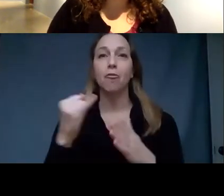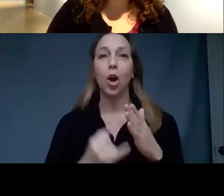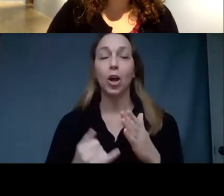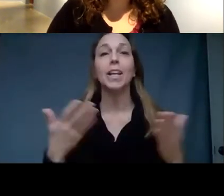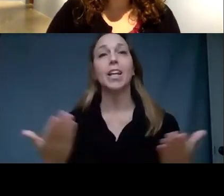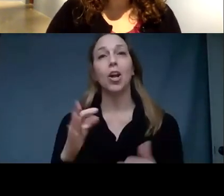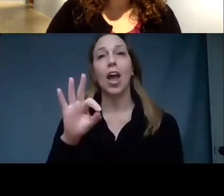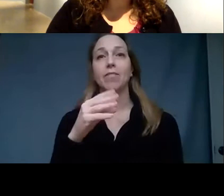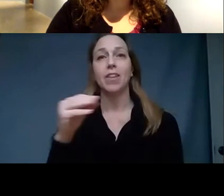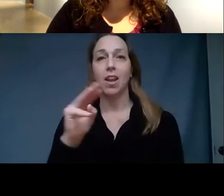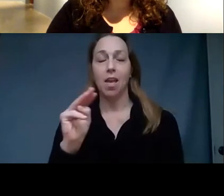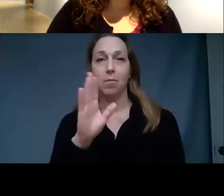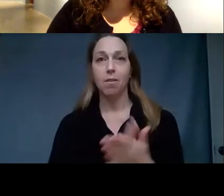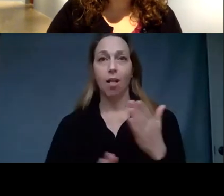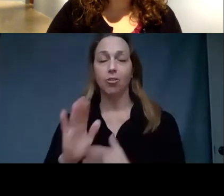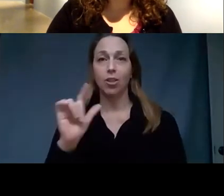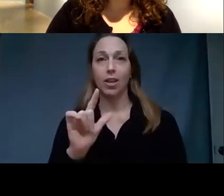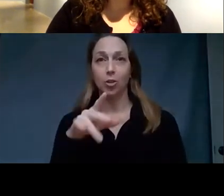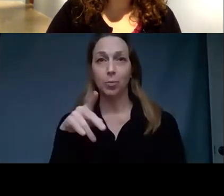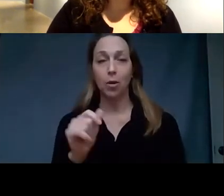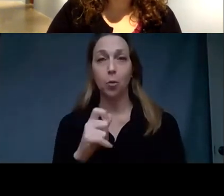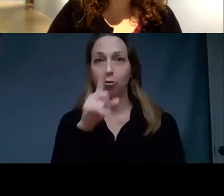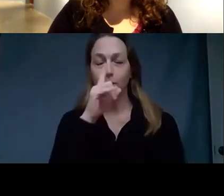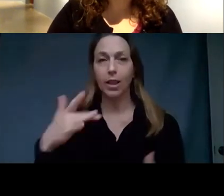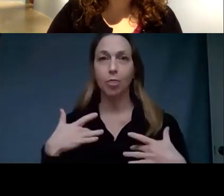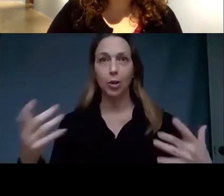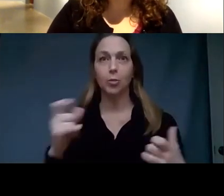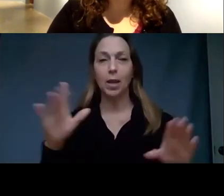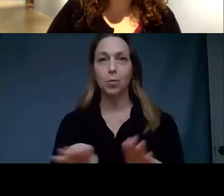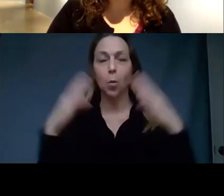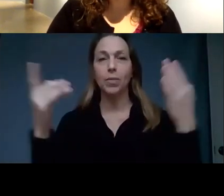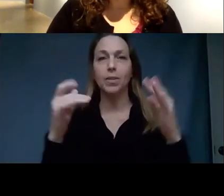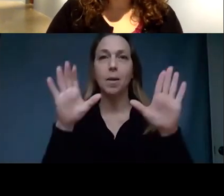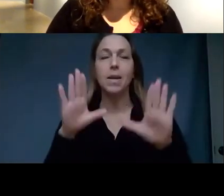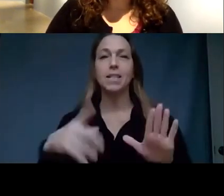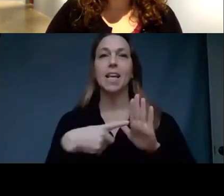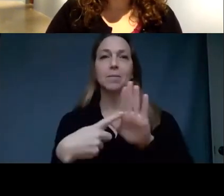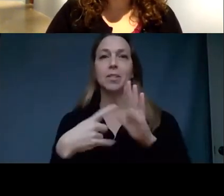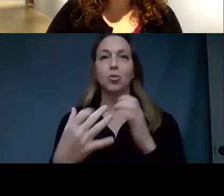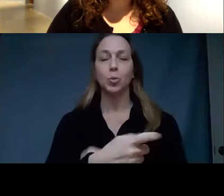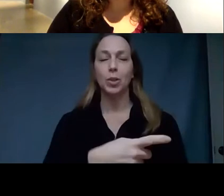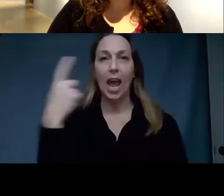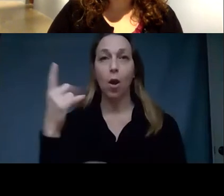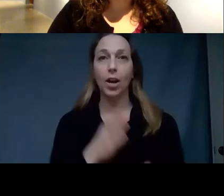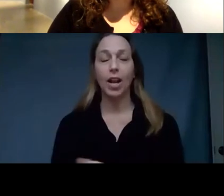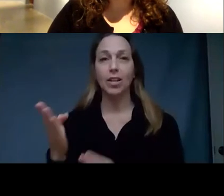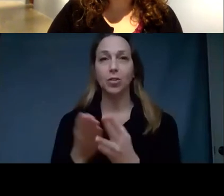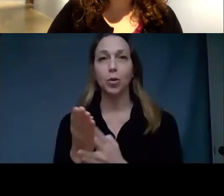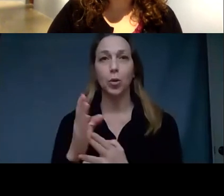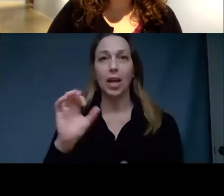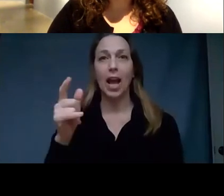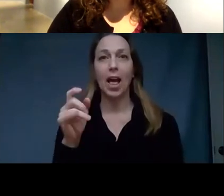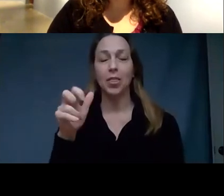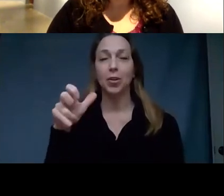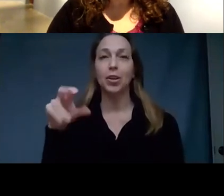Pennsylvania. We are so pleased to be able to open this amazing exhibition today, organized through Catherine T. Carter and